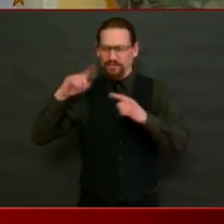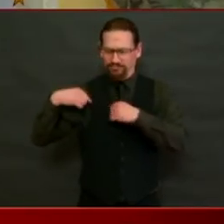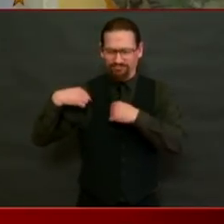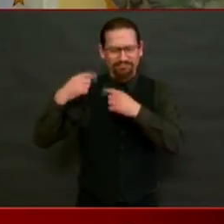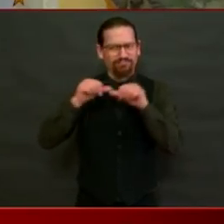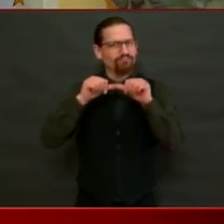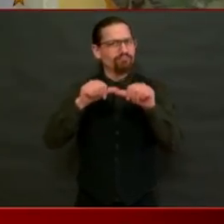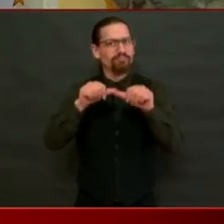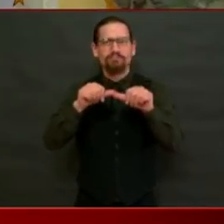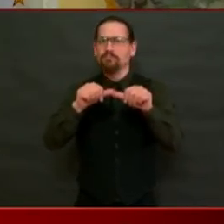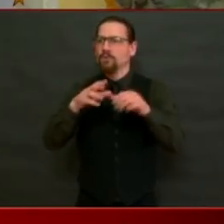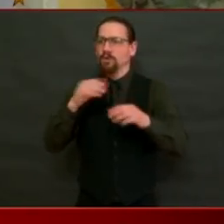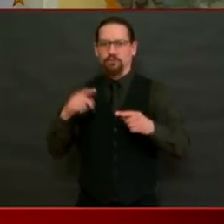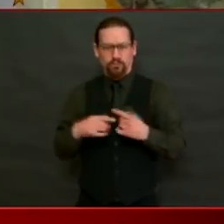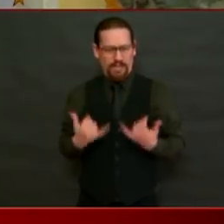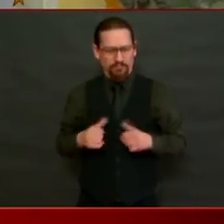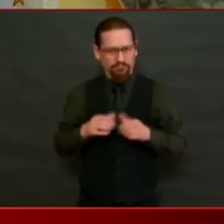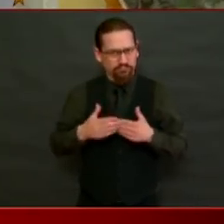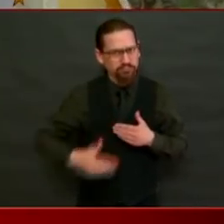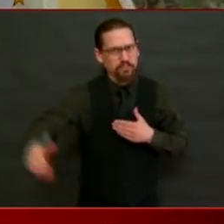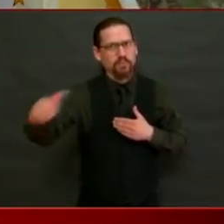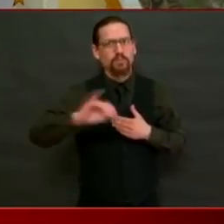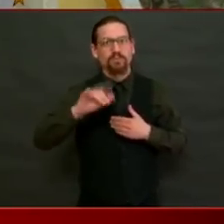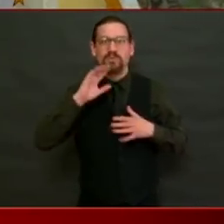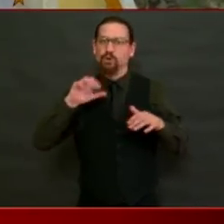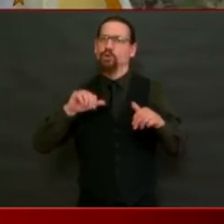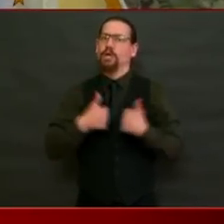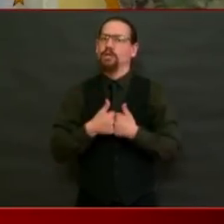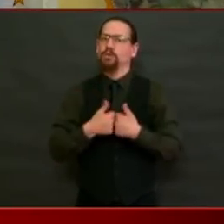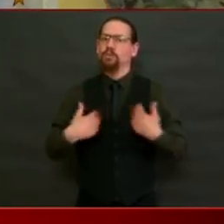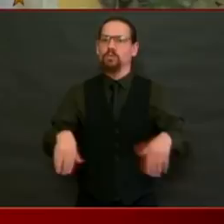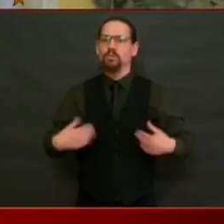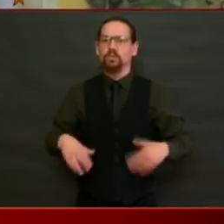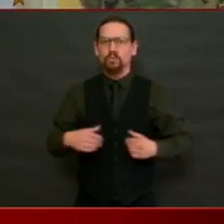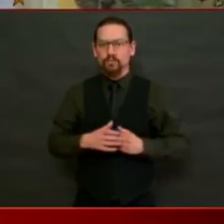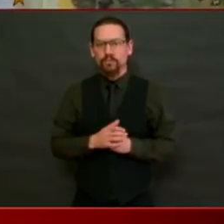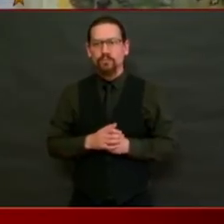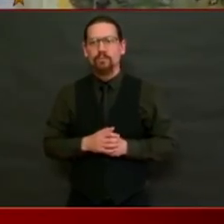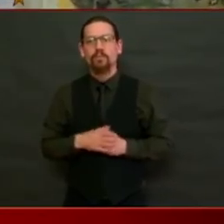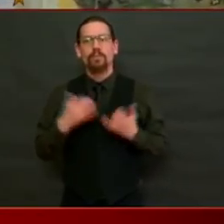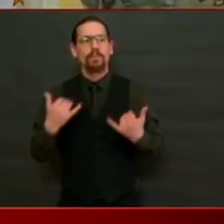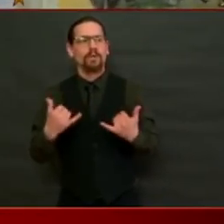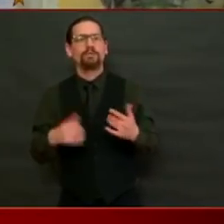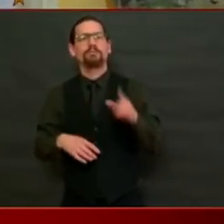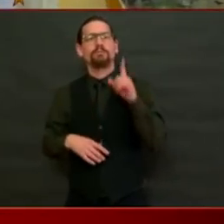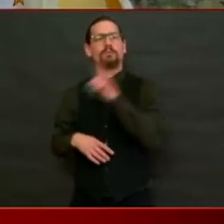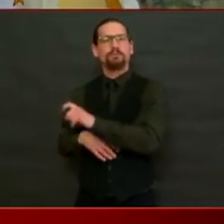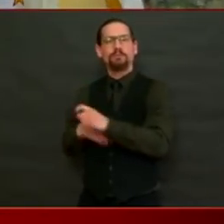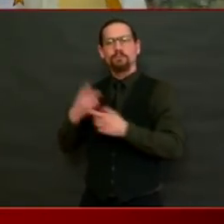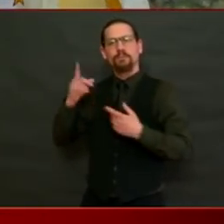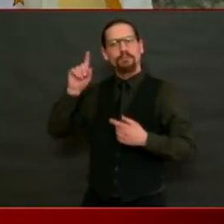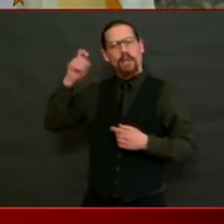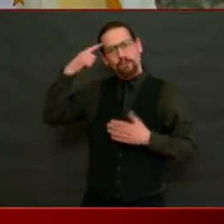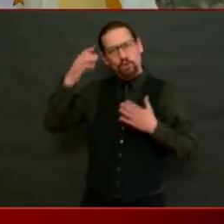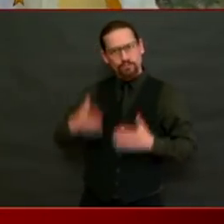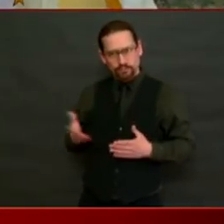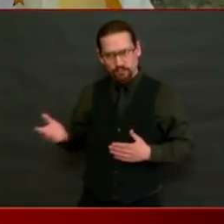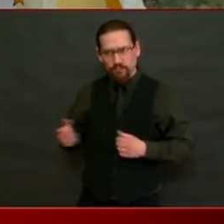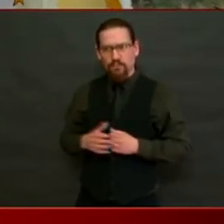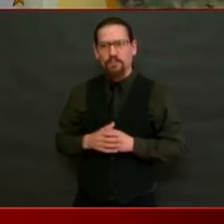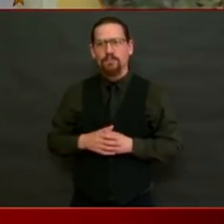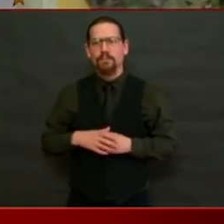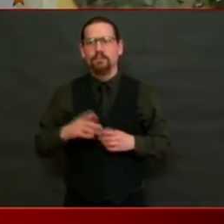The next question is directed towards the governor from Kate Nagel of Go Local. You mentioned of a stay-at-home directive today.